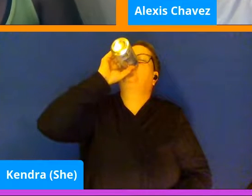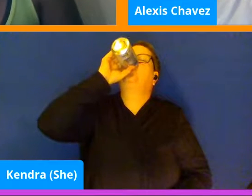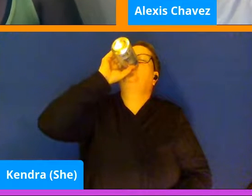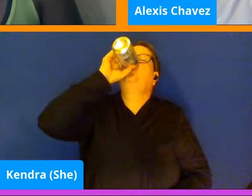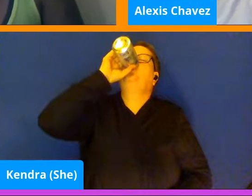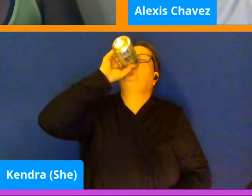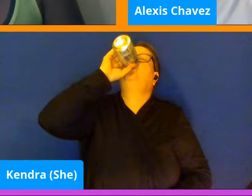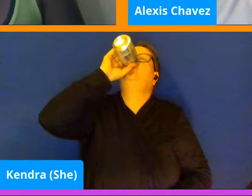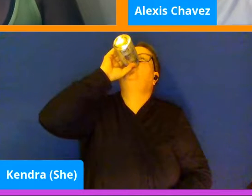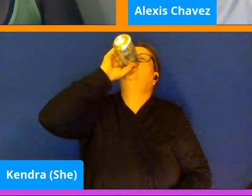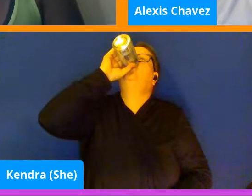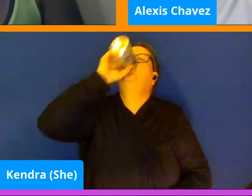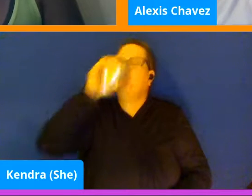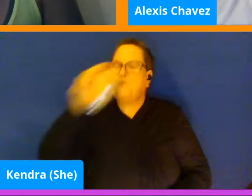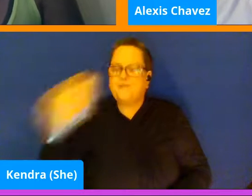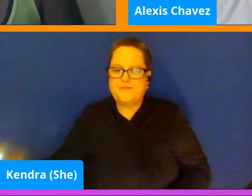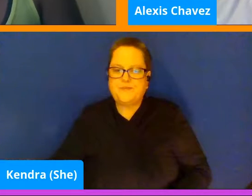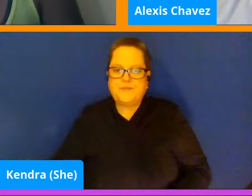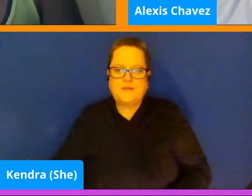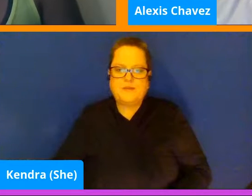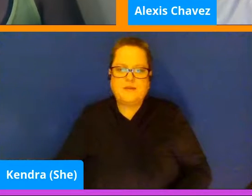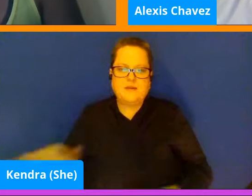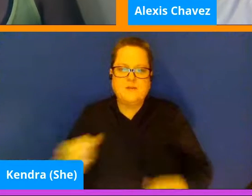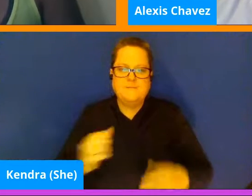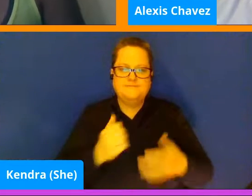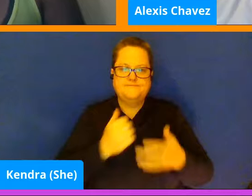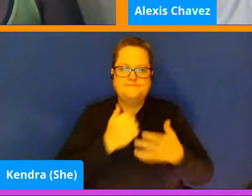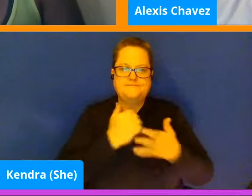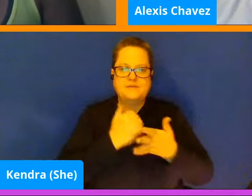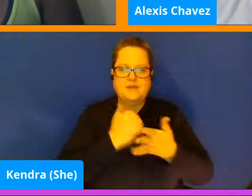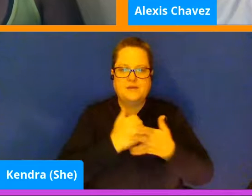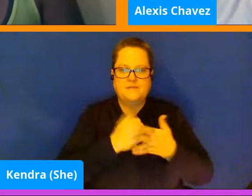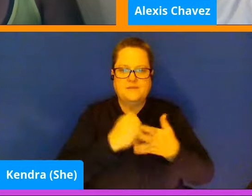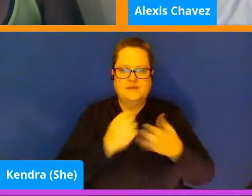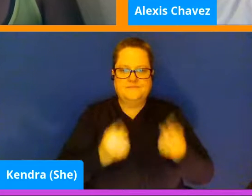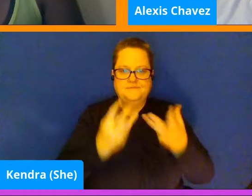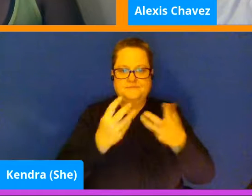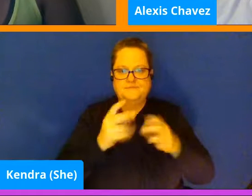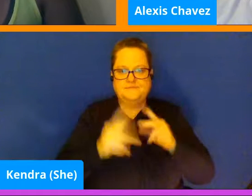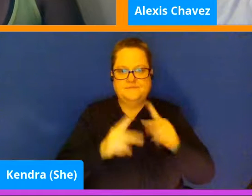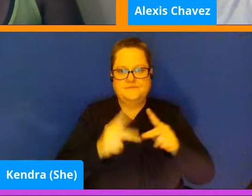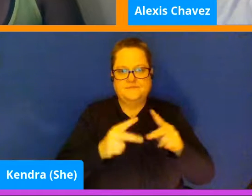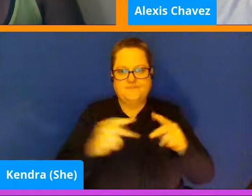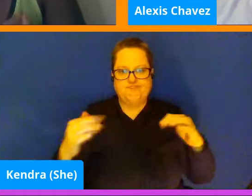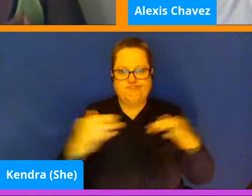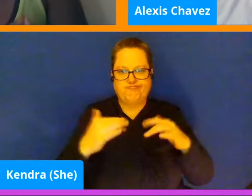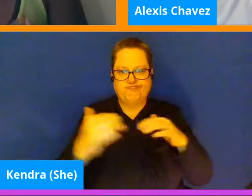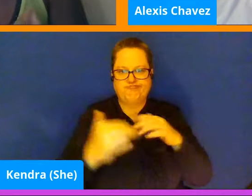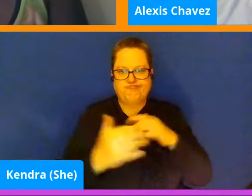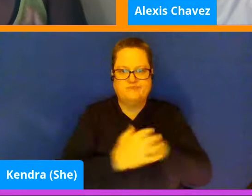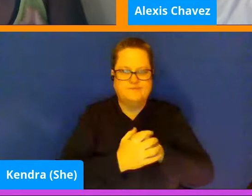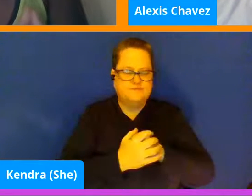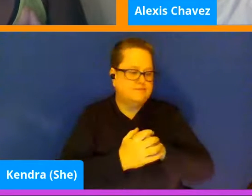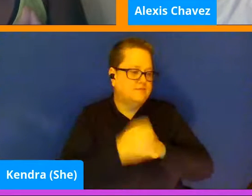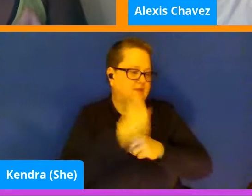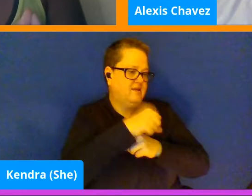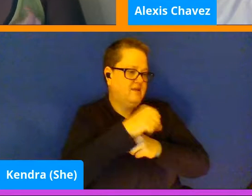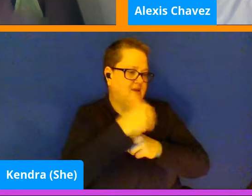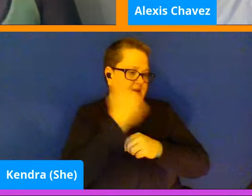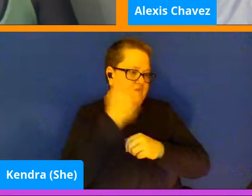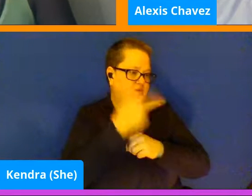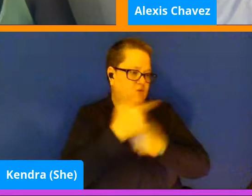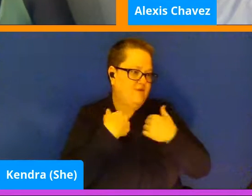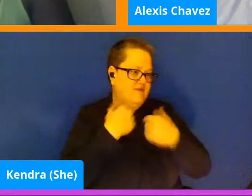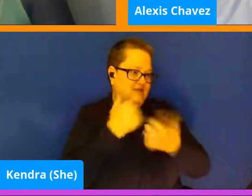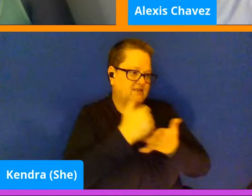That's also true. If if you have that kind of support. Yeah. For sure.